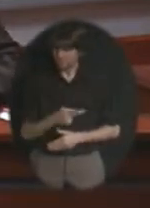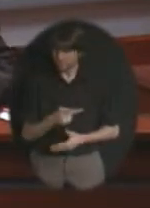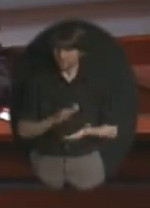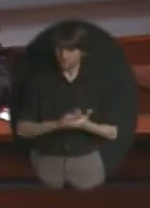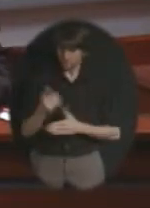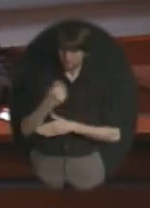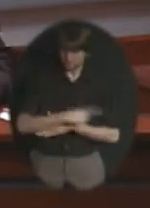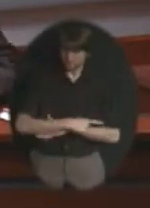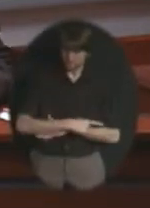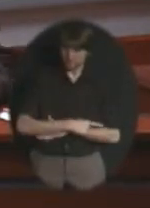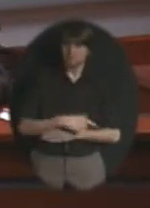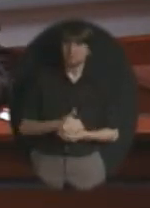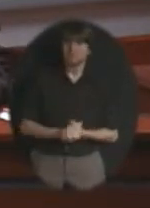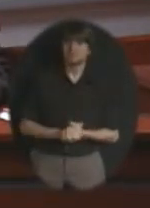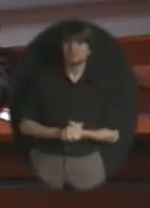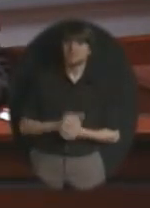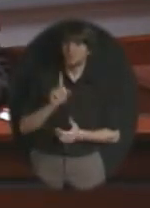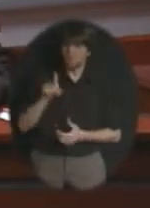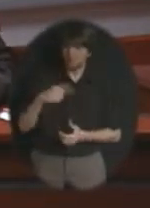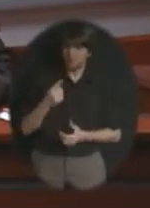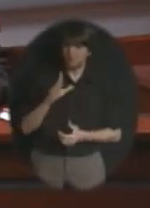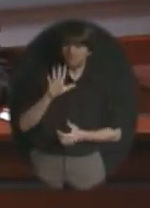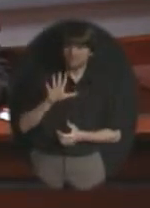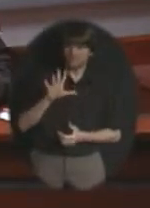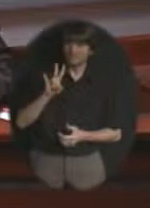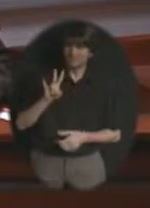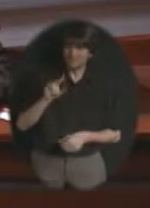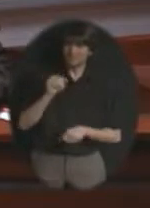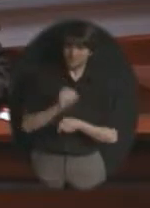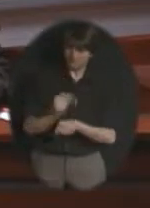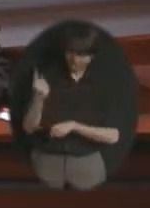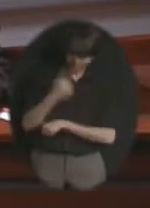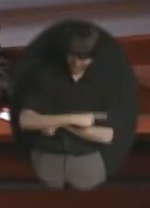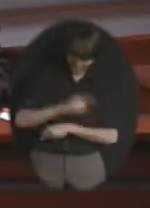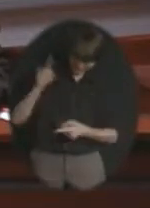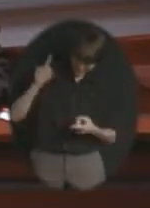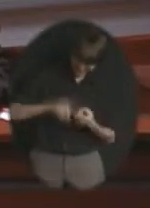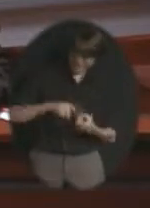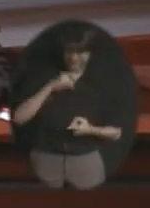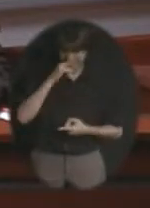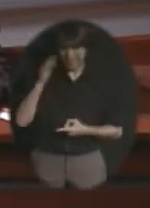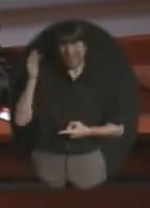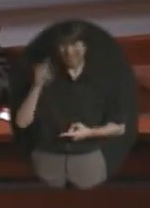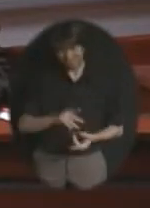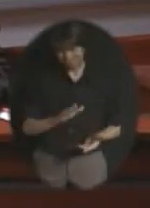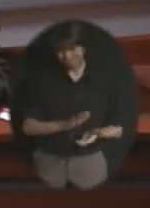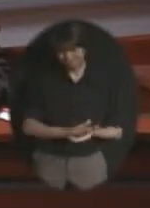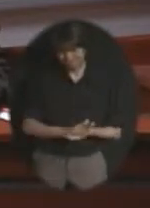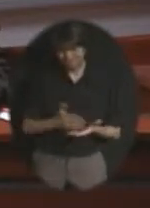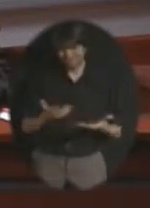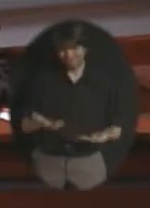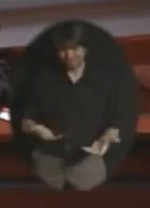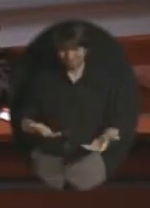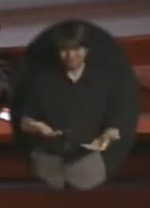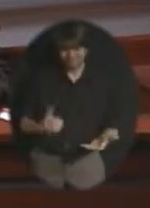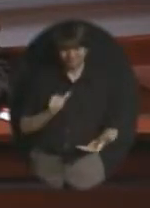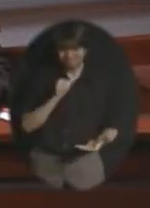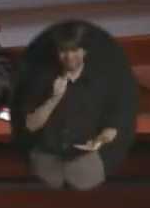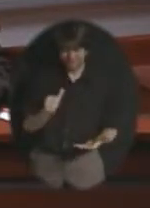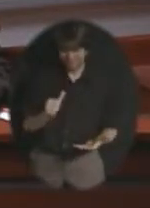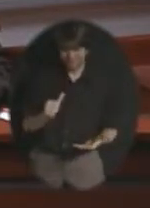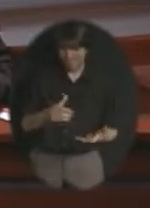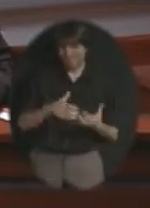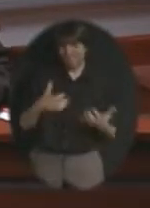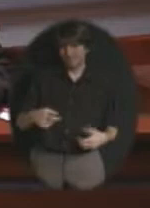it's only 57 work days until we get the kids back so it's not not too far of a turnaround there